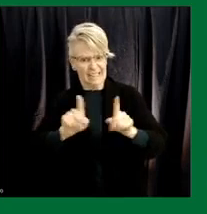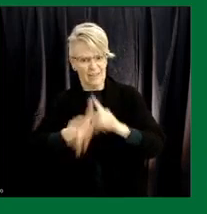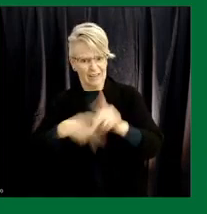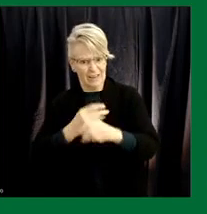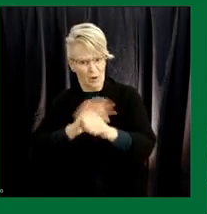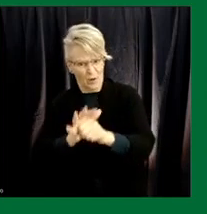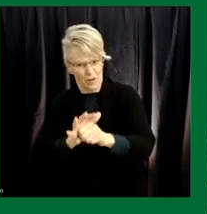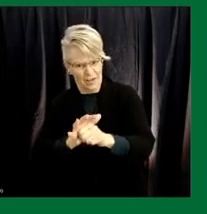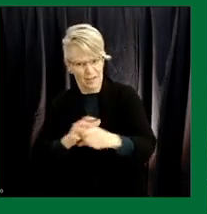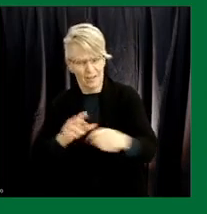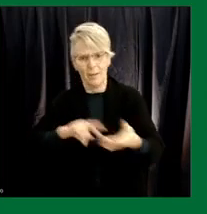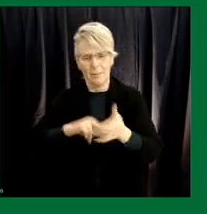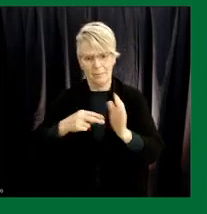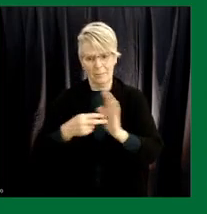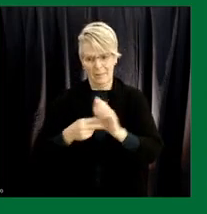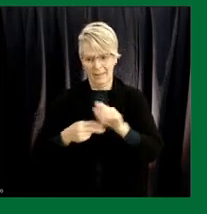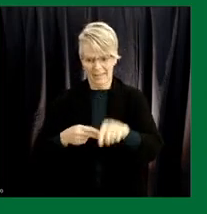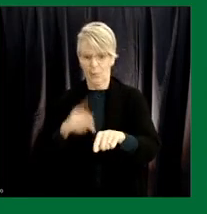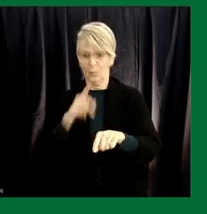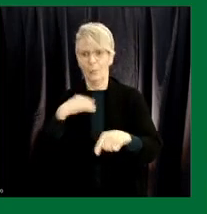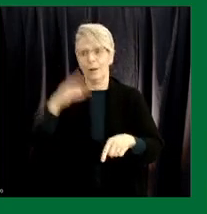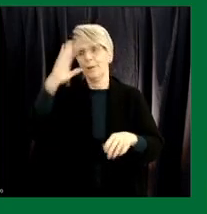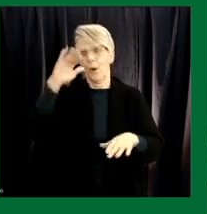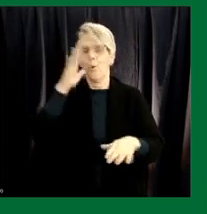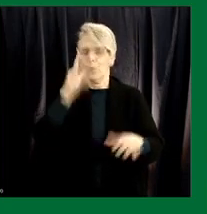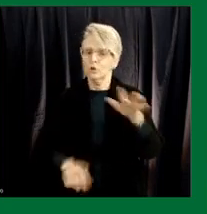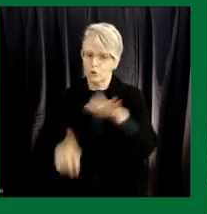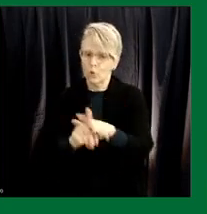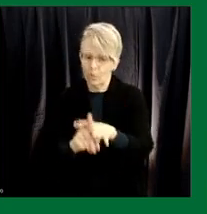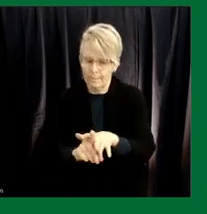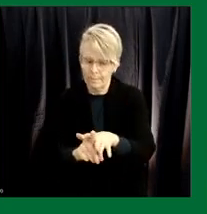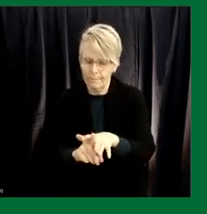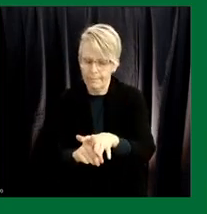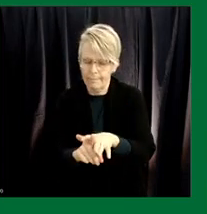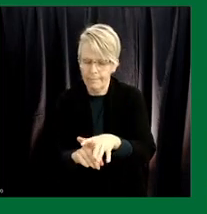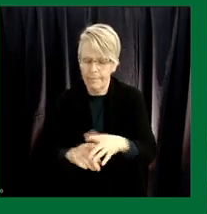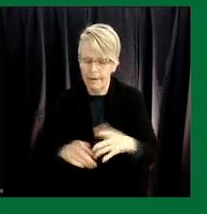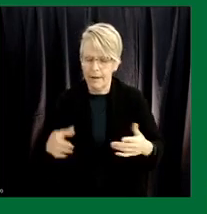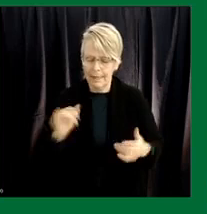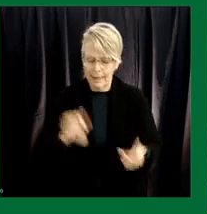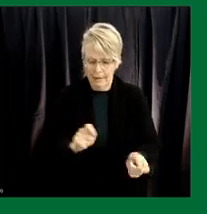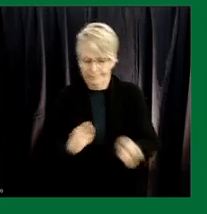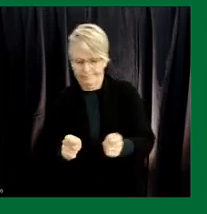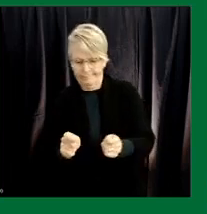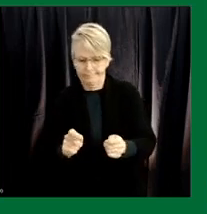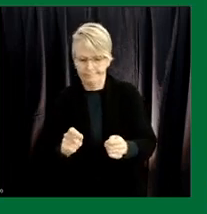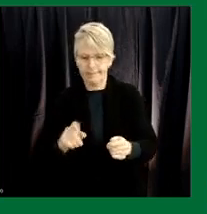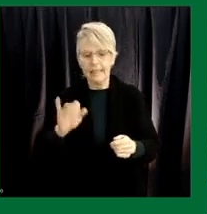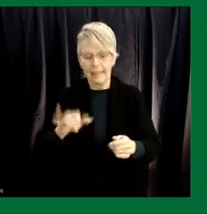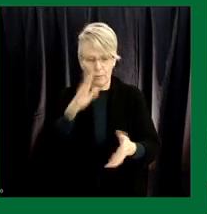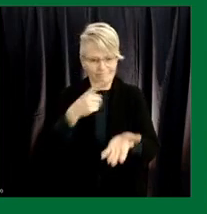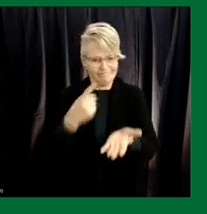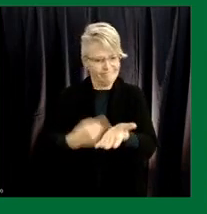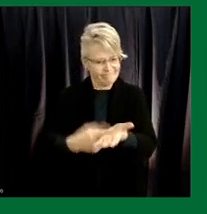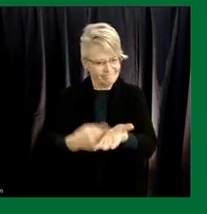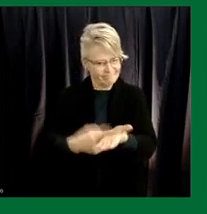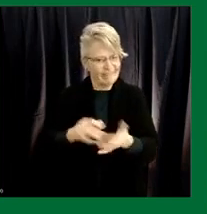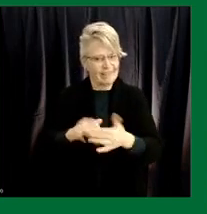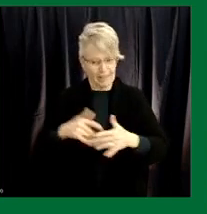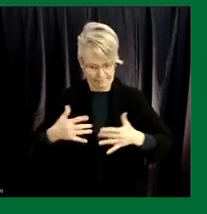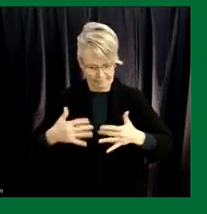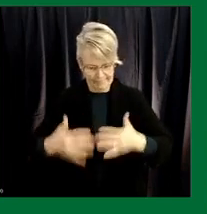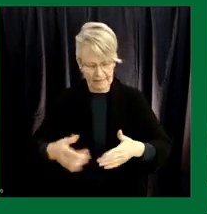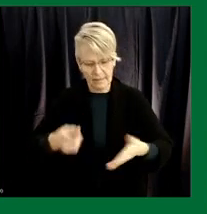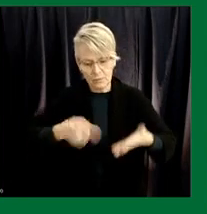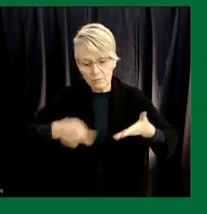we were going to have variants in canada it was when we were going to have those variants present and variants will be part of the conversation as we go through not only the next few